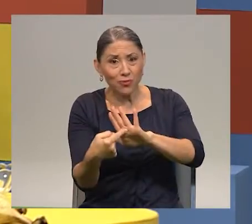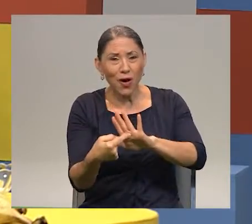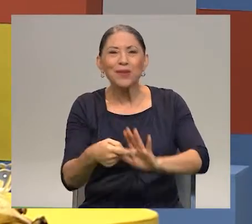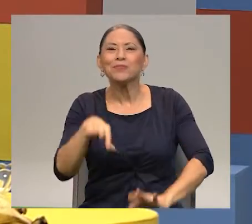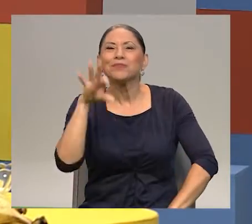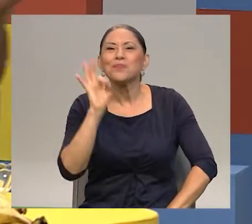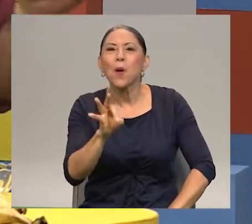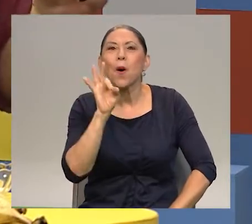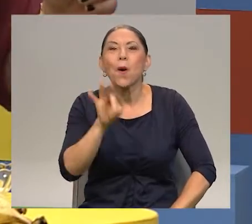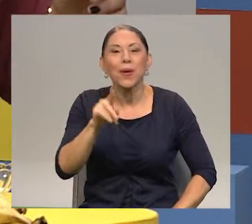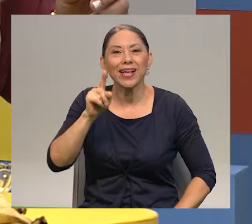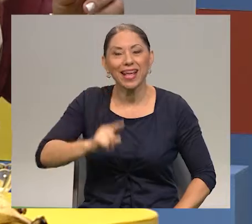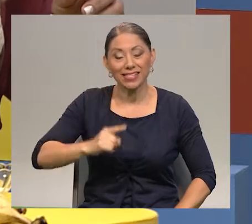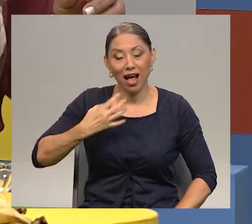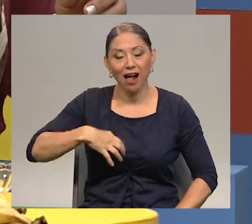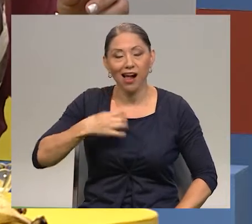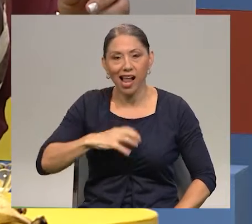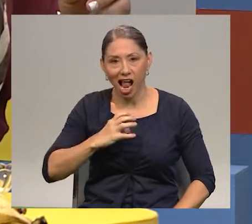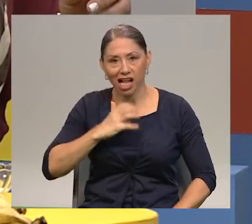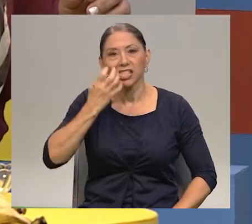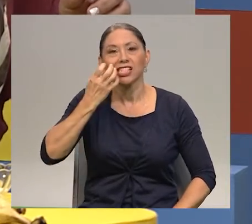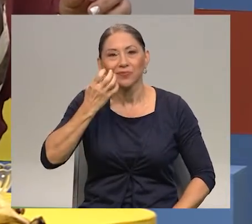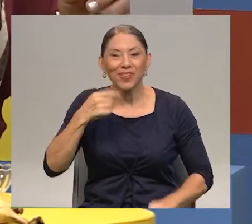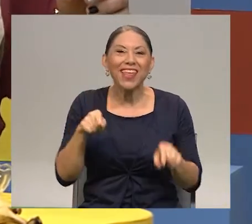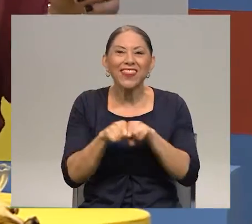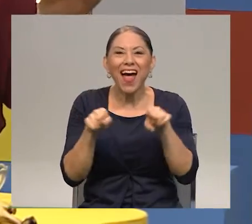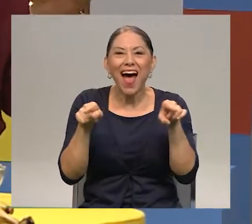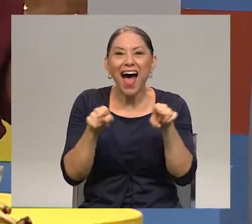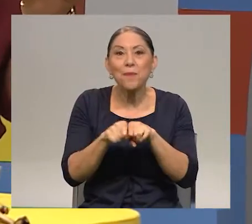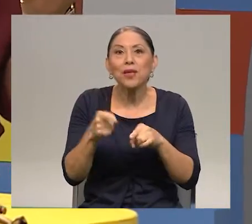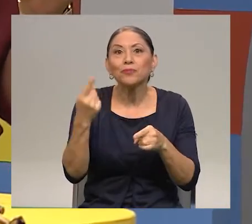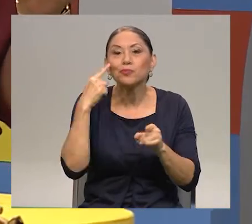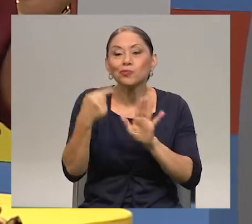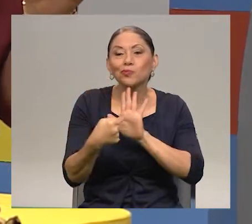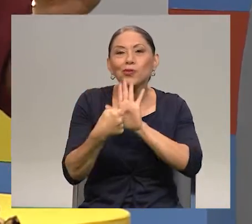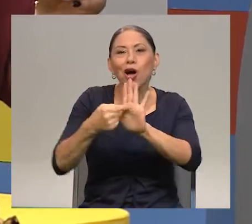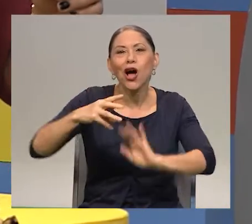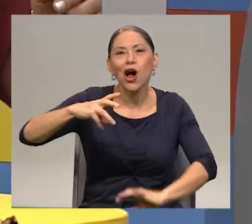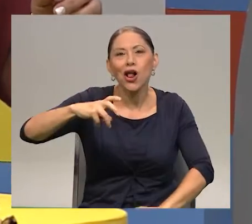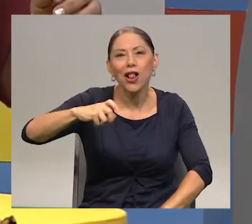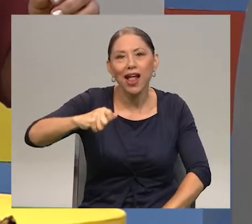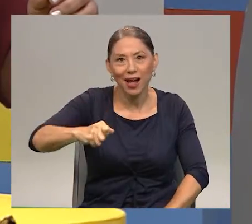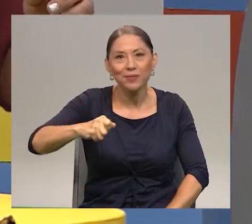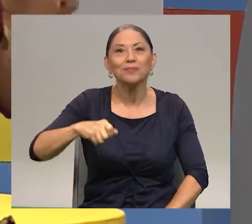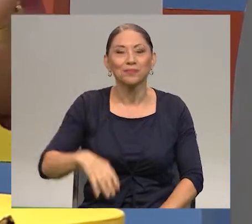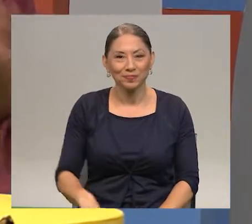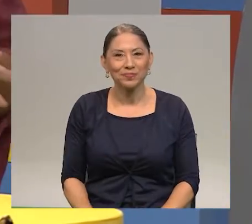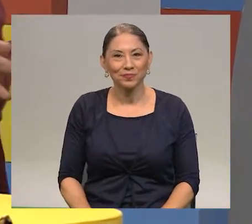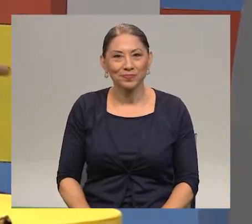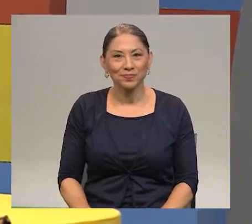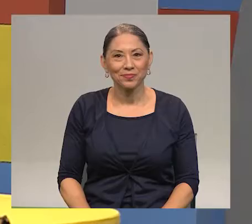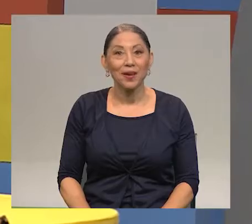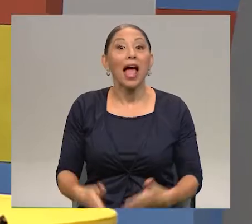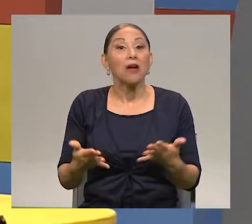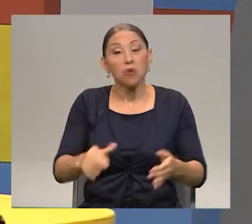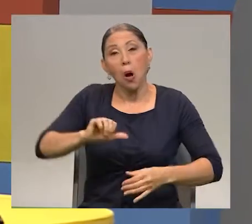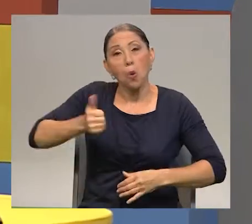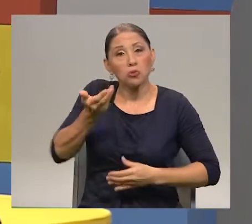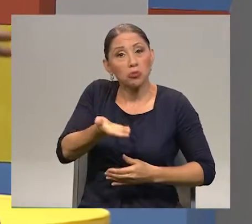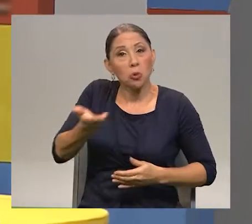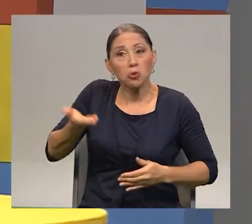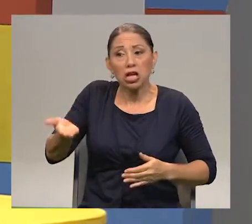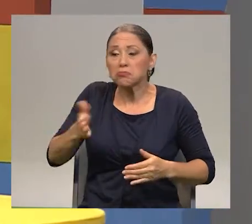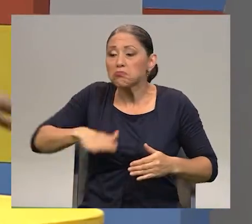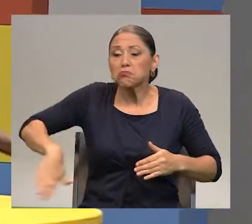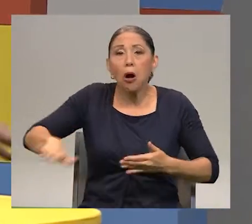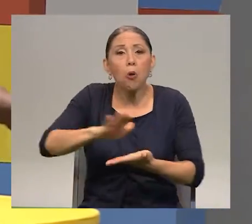These are apples. And we also have limes. We have other things in the kitchen.